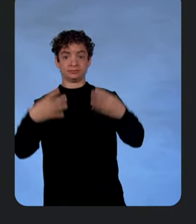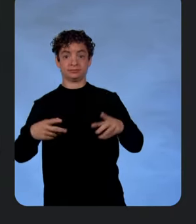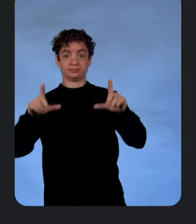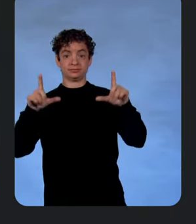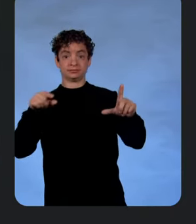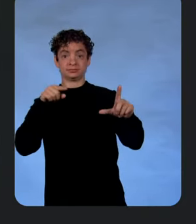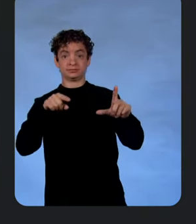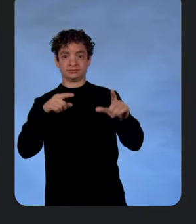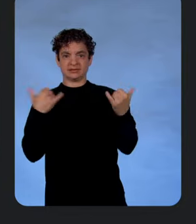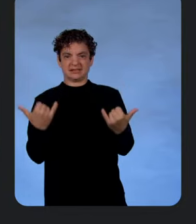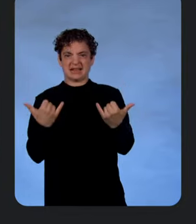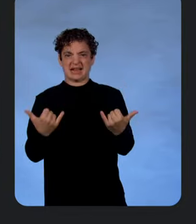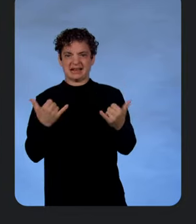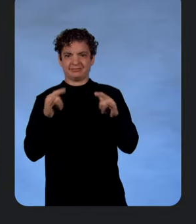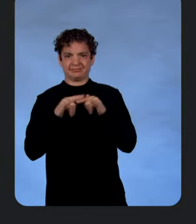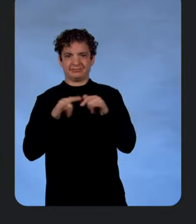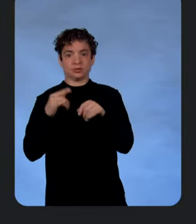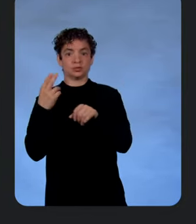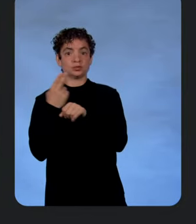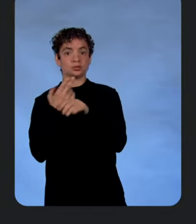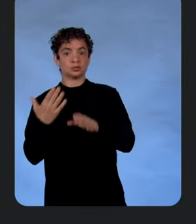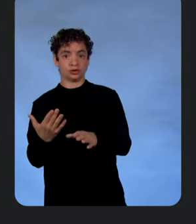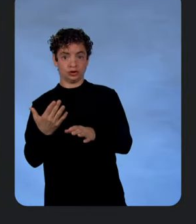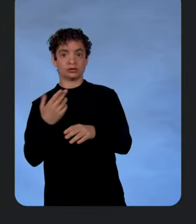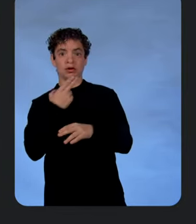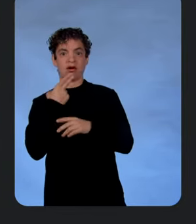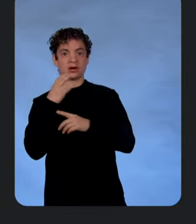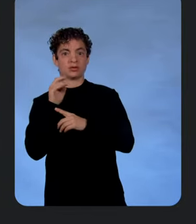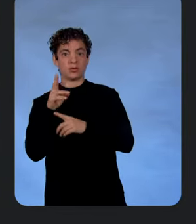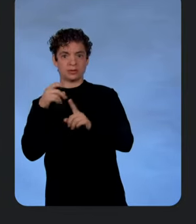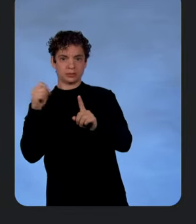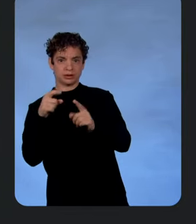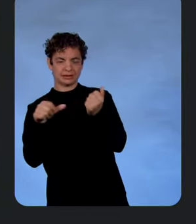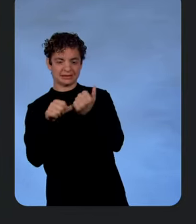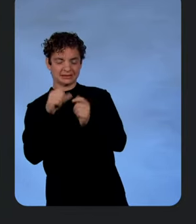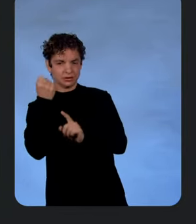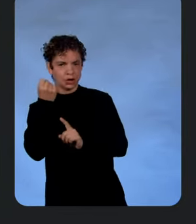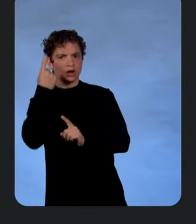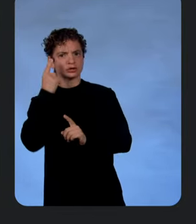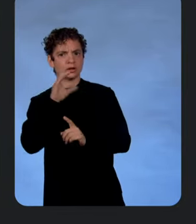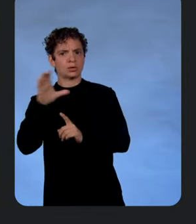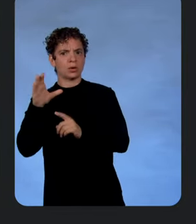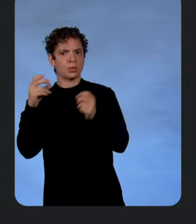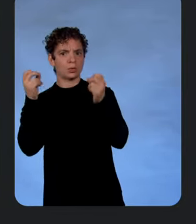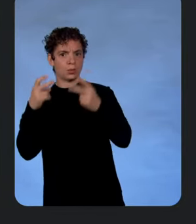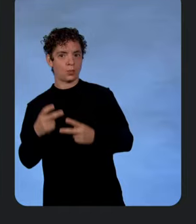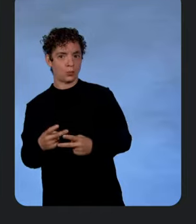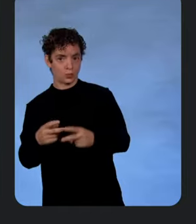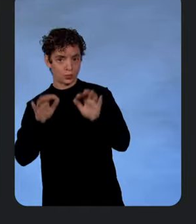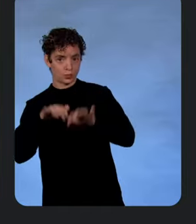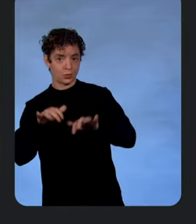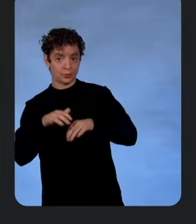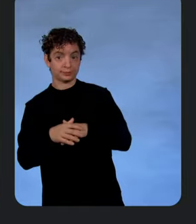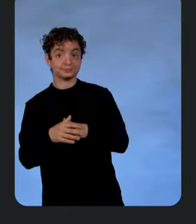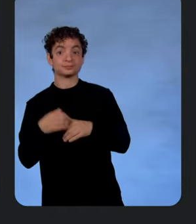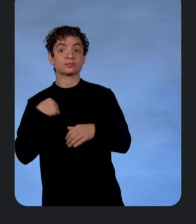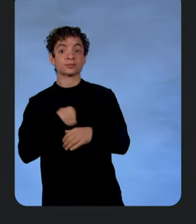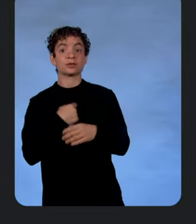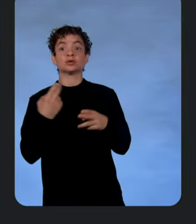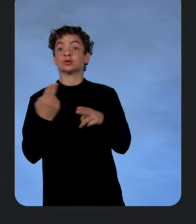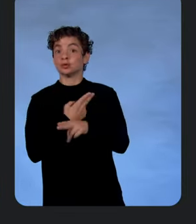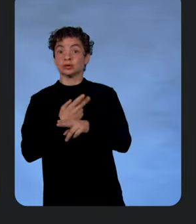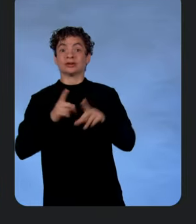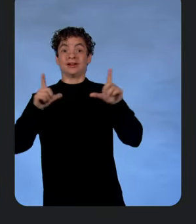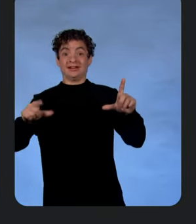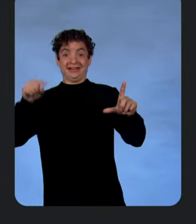real honeycomb users using the query assistant to understand their code. And we're now going to use honeycomb and the query assistant tool to